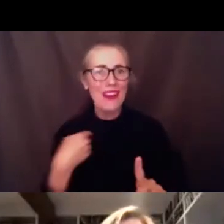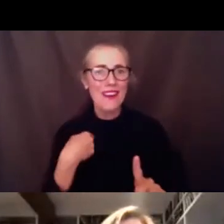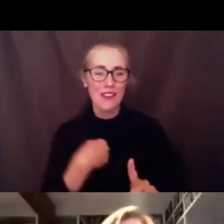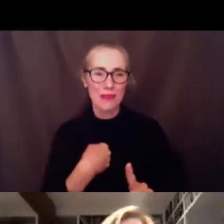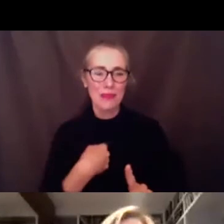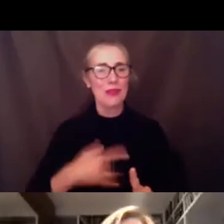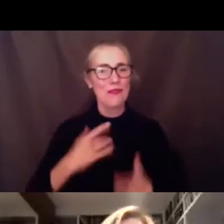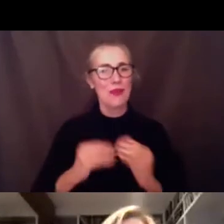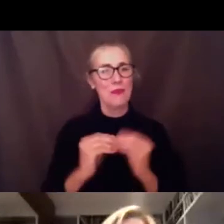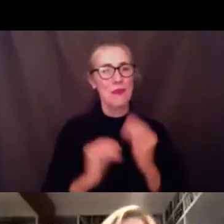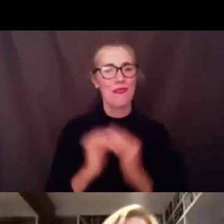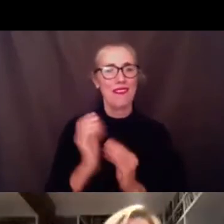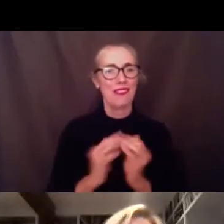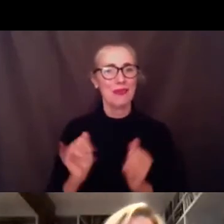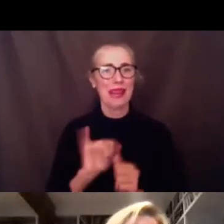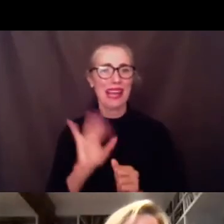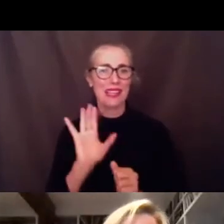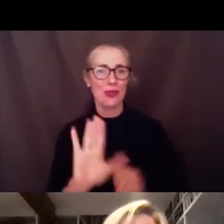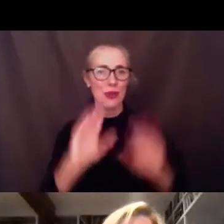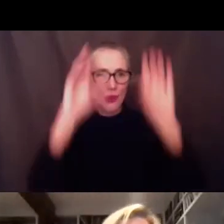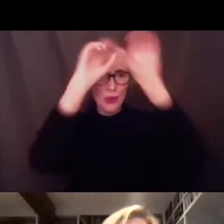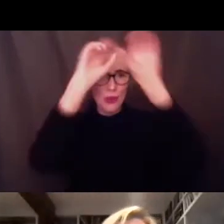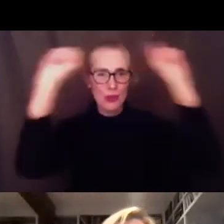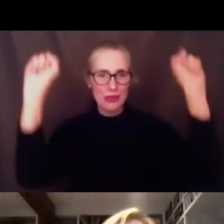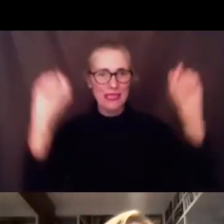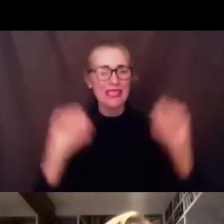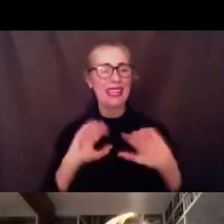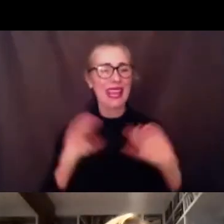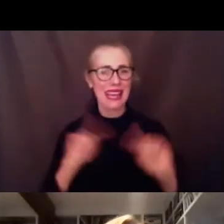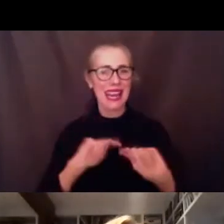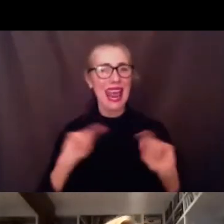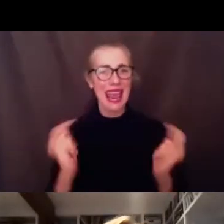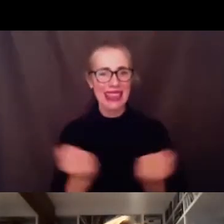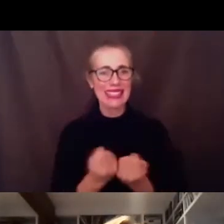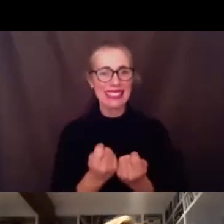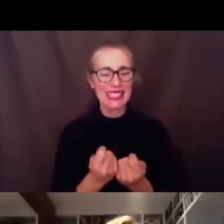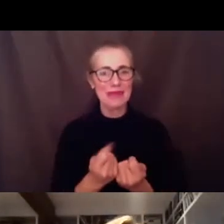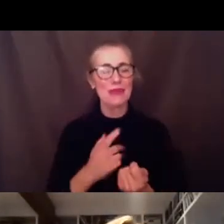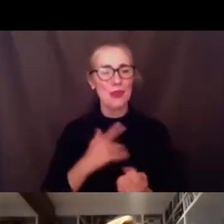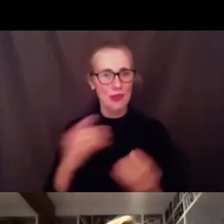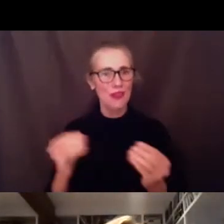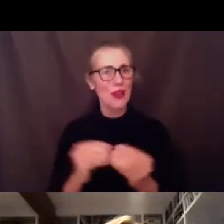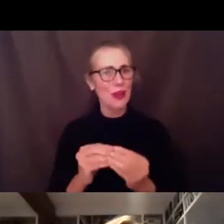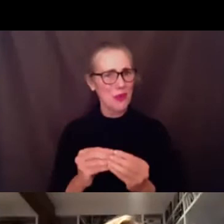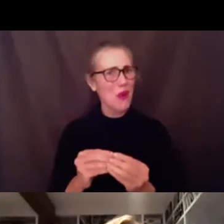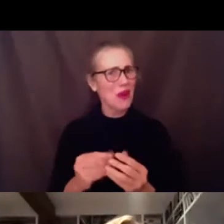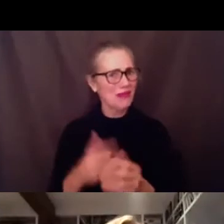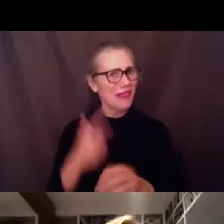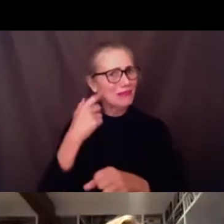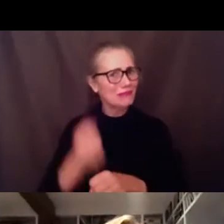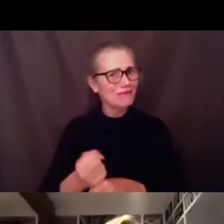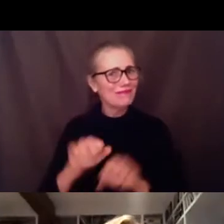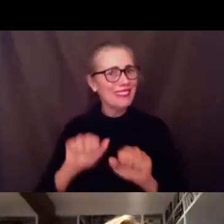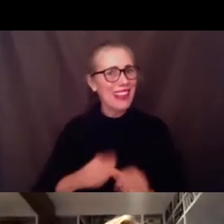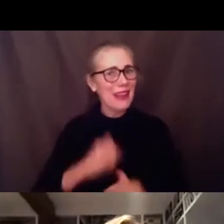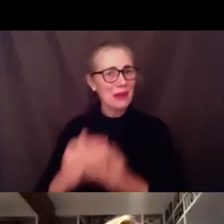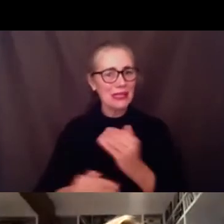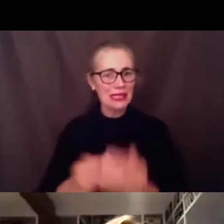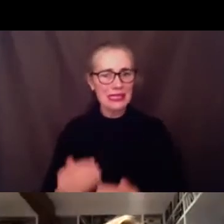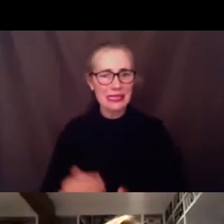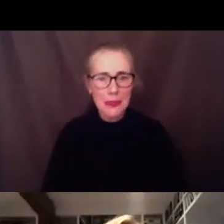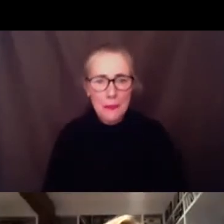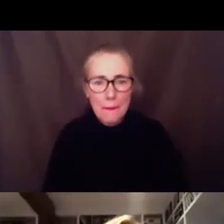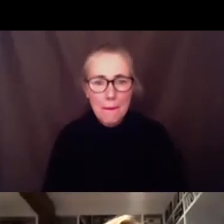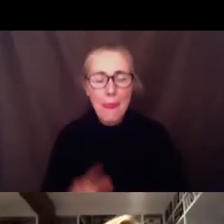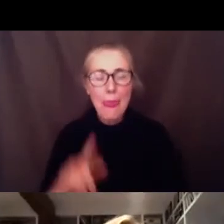in this area yeah oh no i'm just gonna to chime in i'm sorry to to interrupt um but